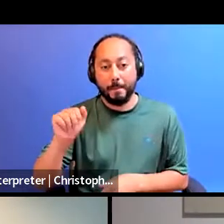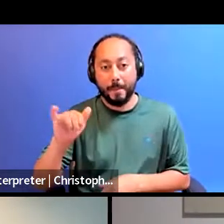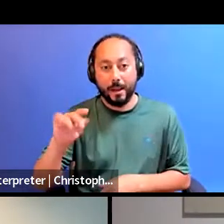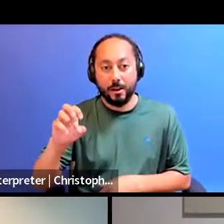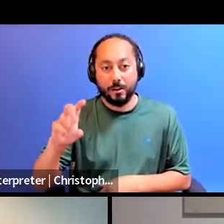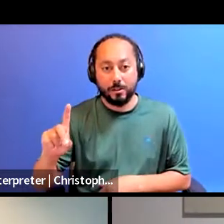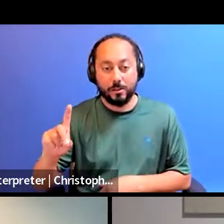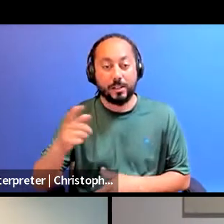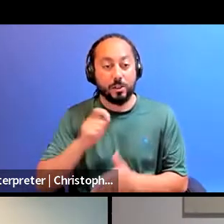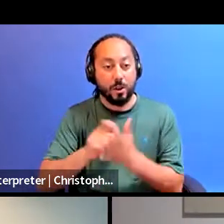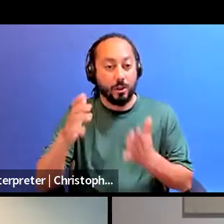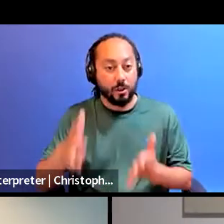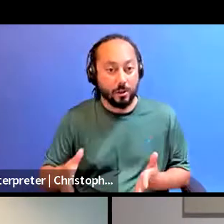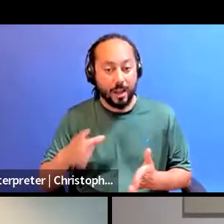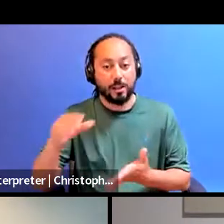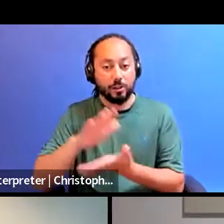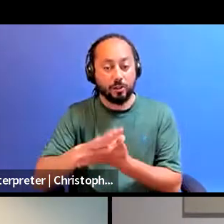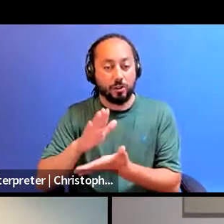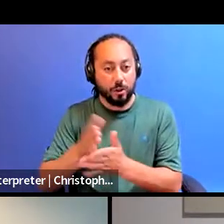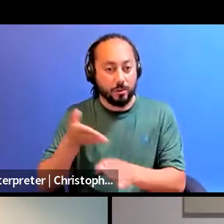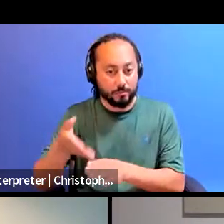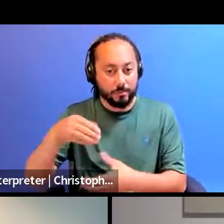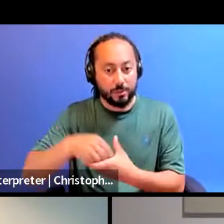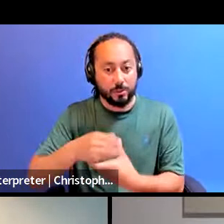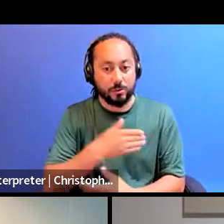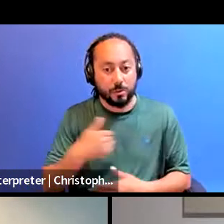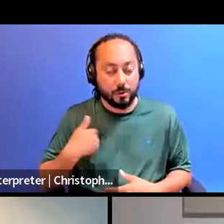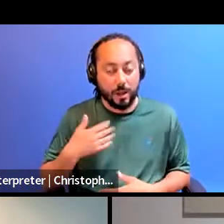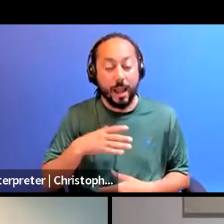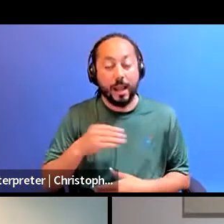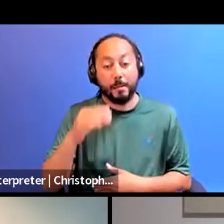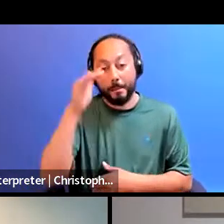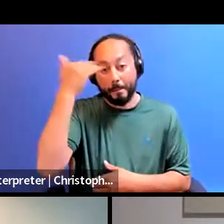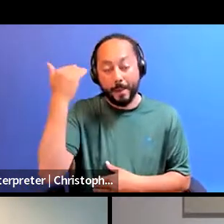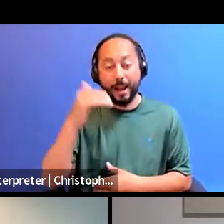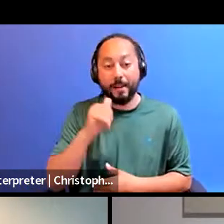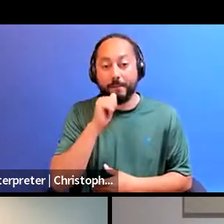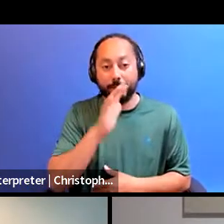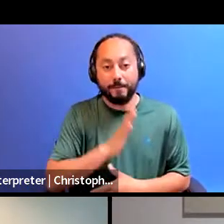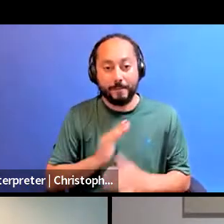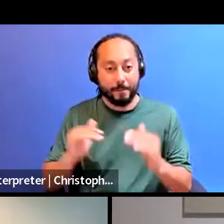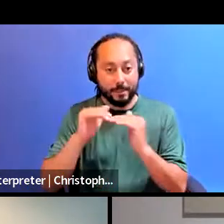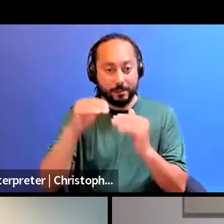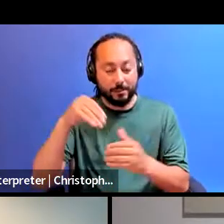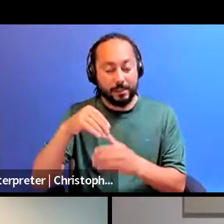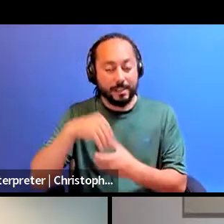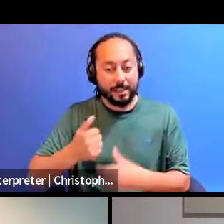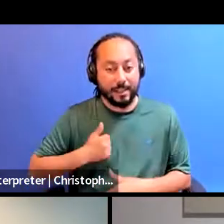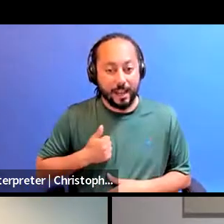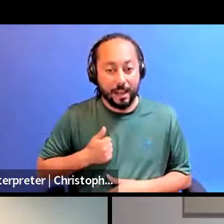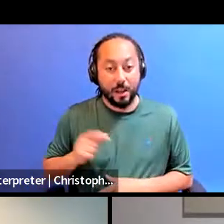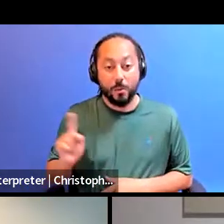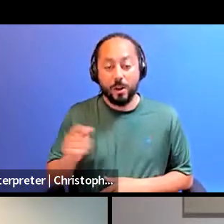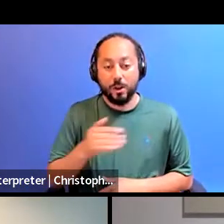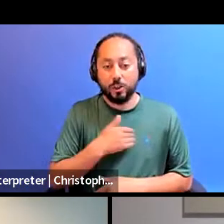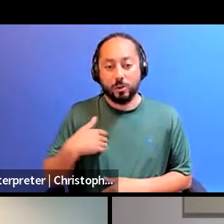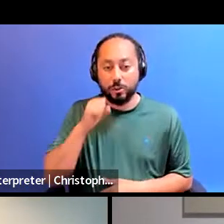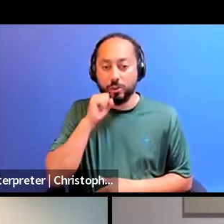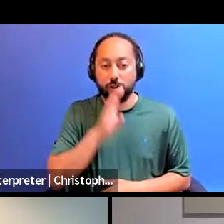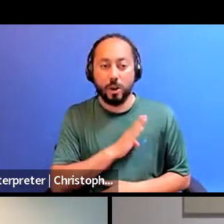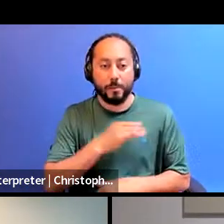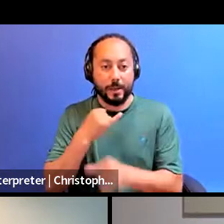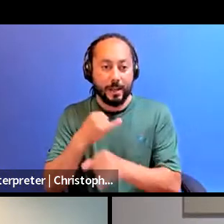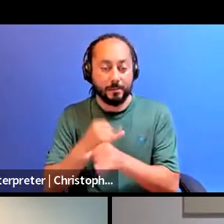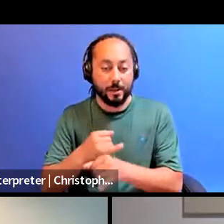position of Assistant Professor of Black Feminisms in Canada at the University of Toronto Scarborough Campus in the Department of